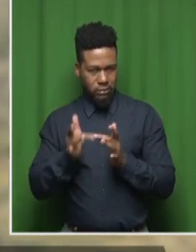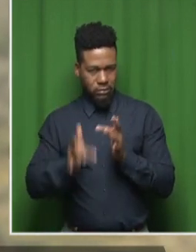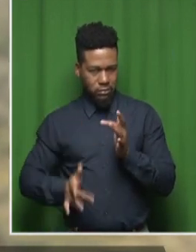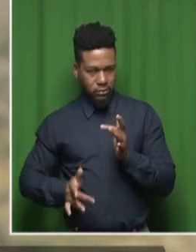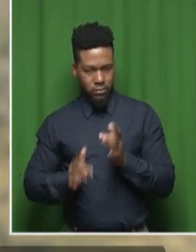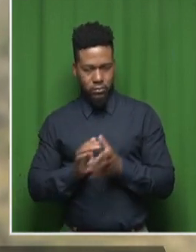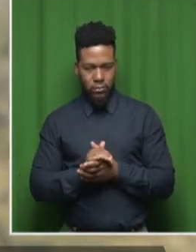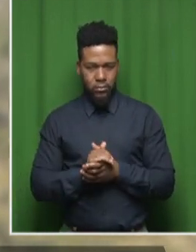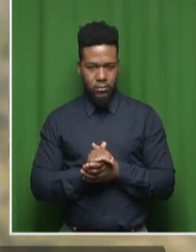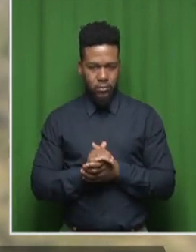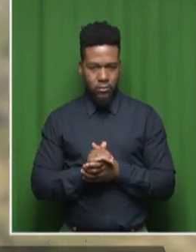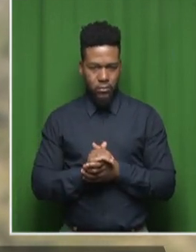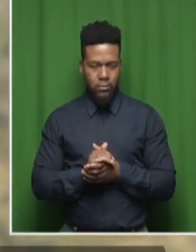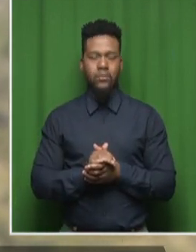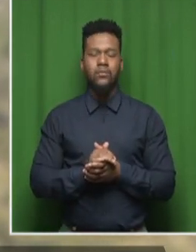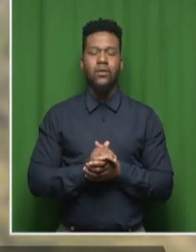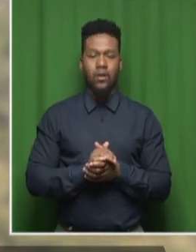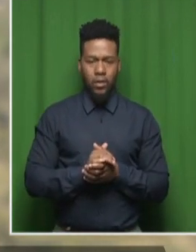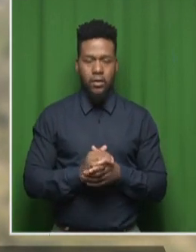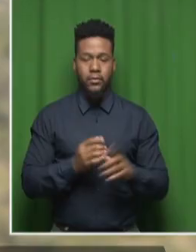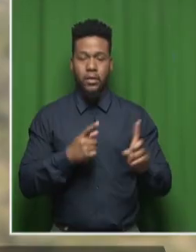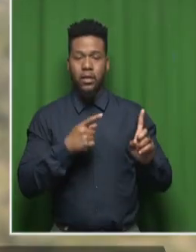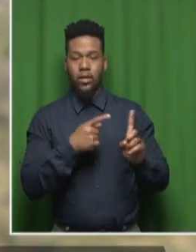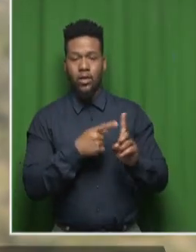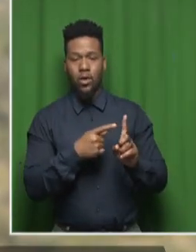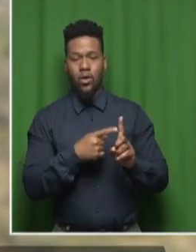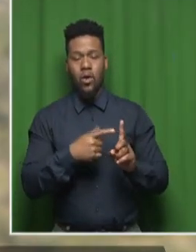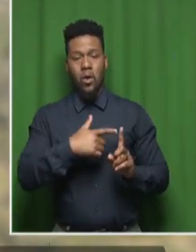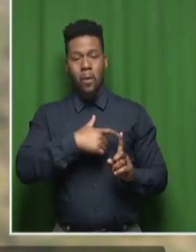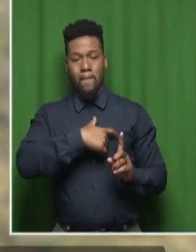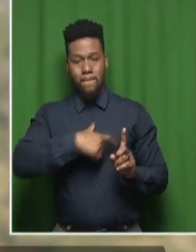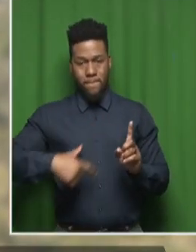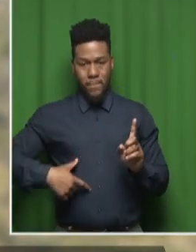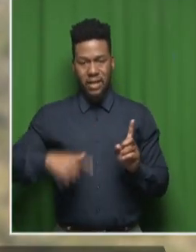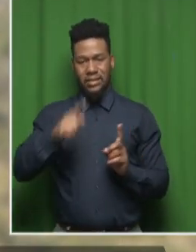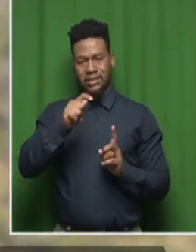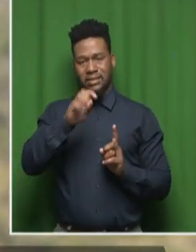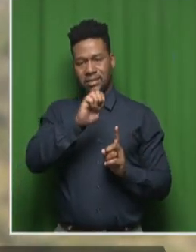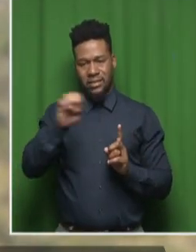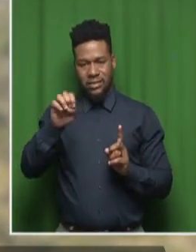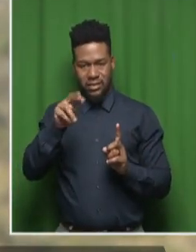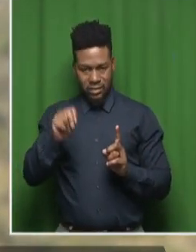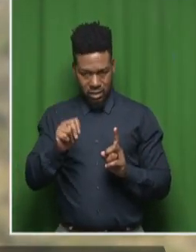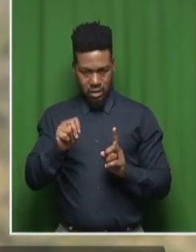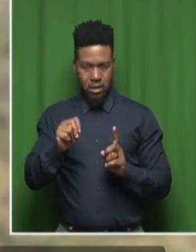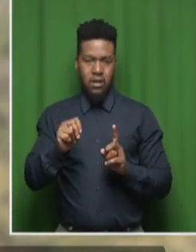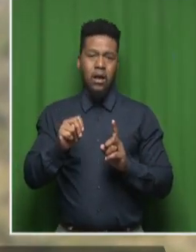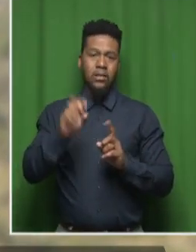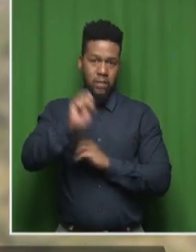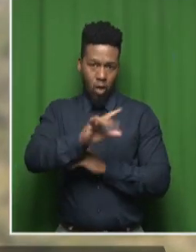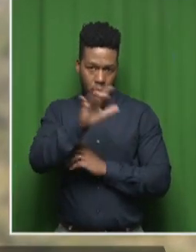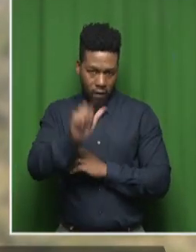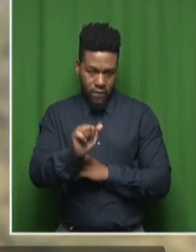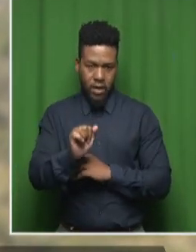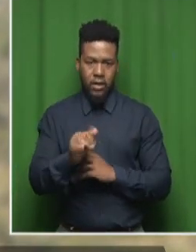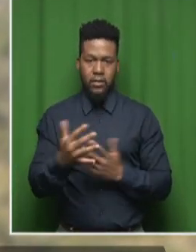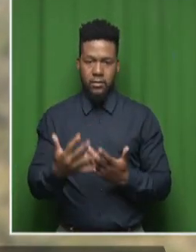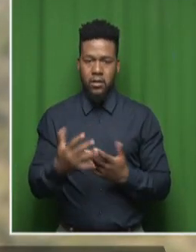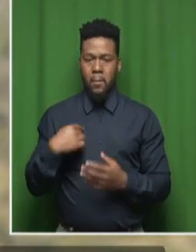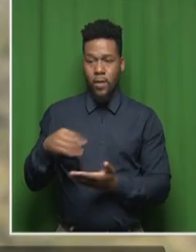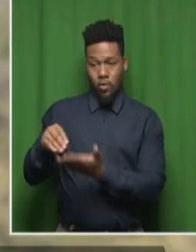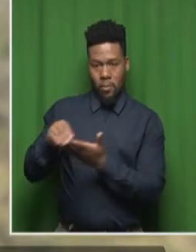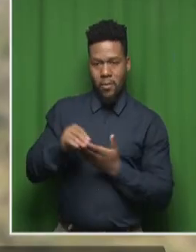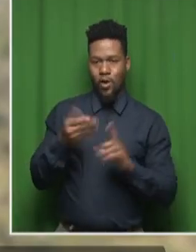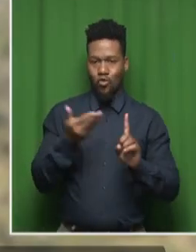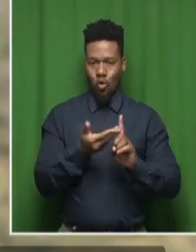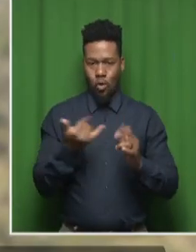Miss Teen University, South Africa. This is one initiative that's going to be assisting some of the locals here. I'm just going to bring her into